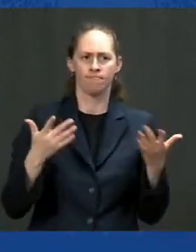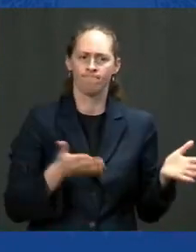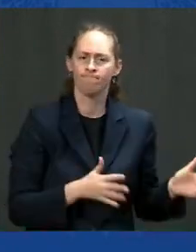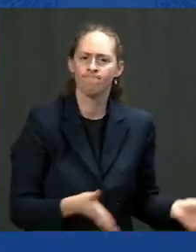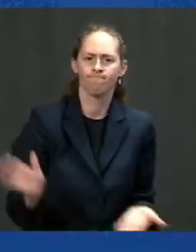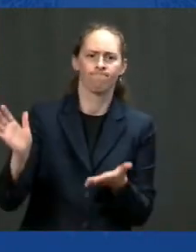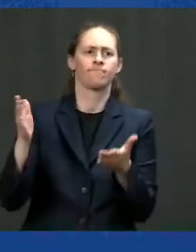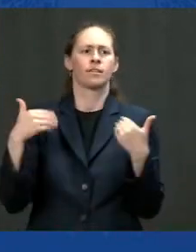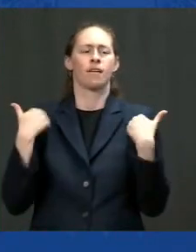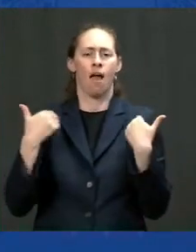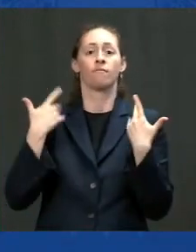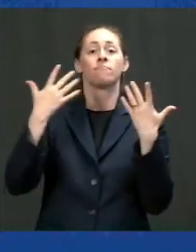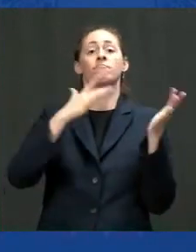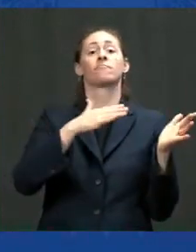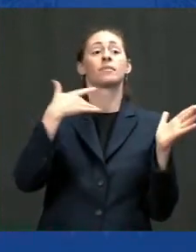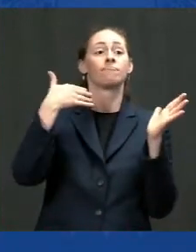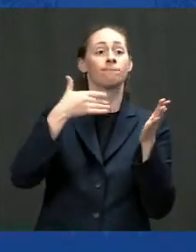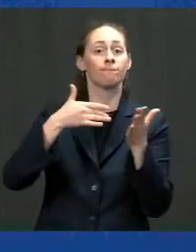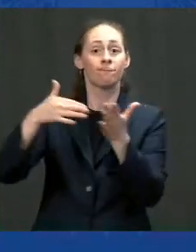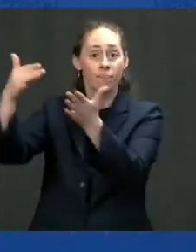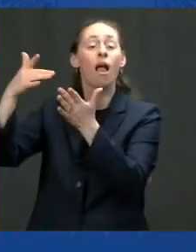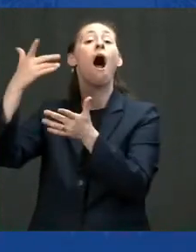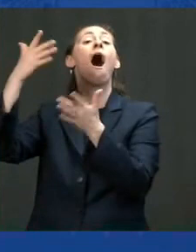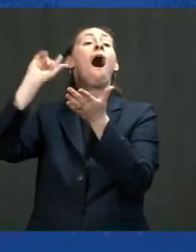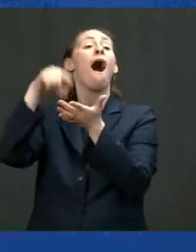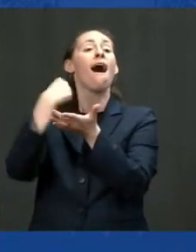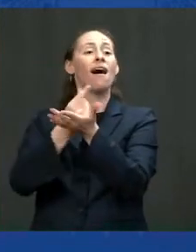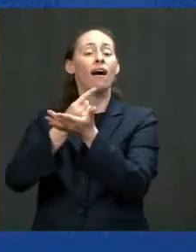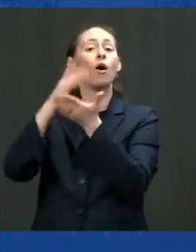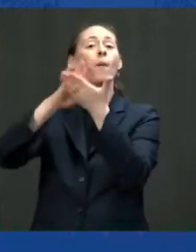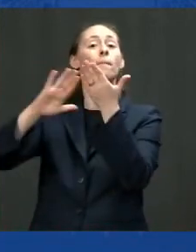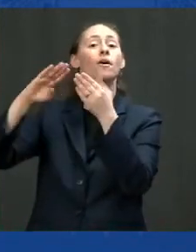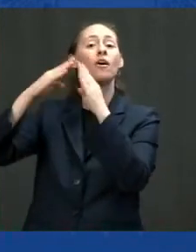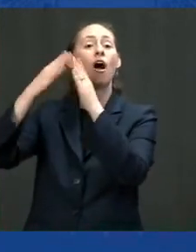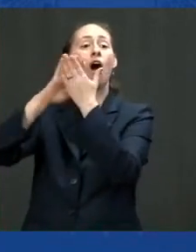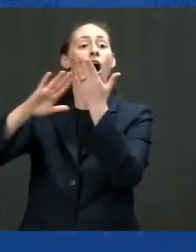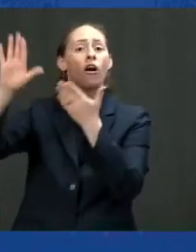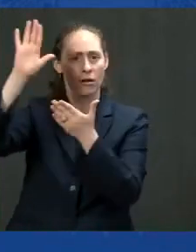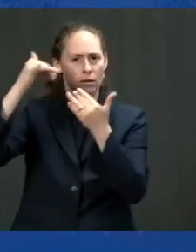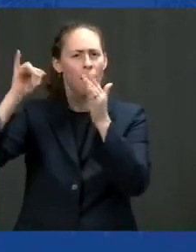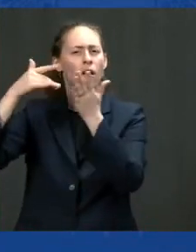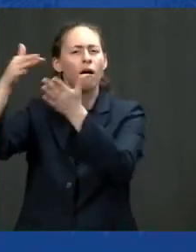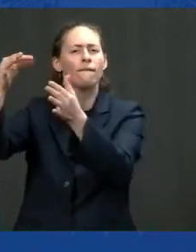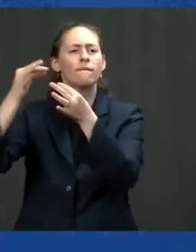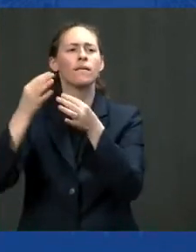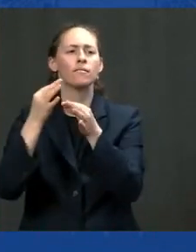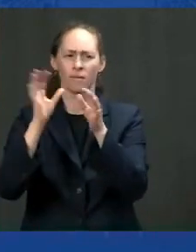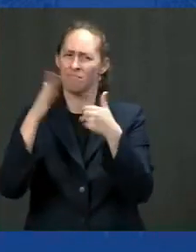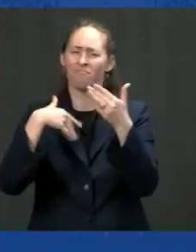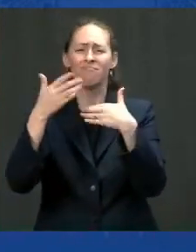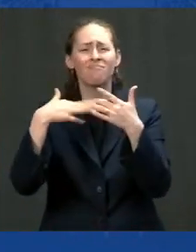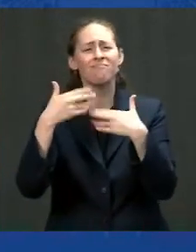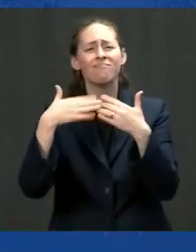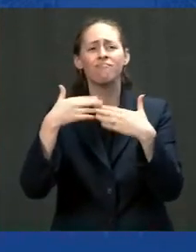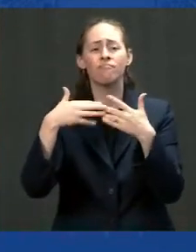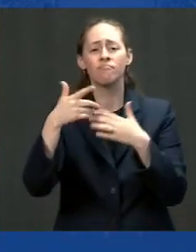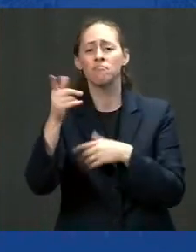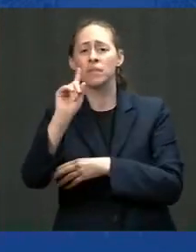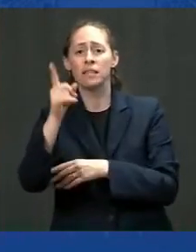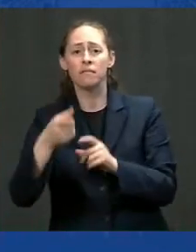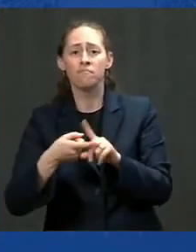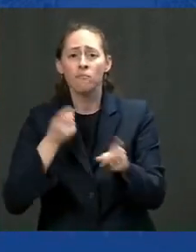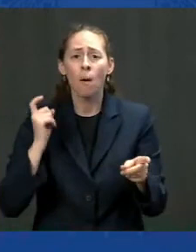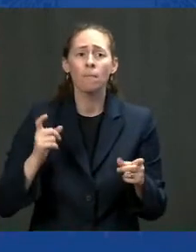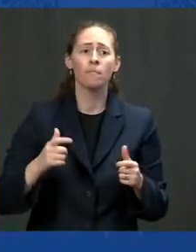all the studies show no matter what background the kid comes from whether a single mom or single